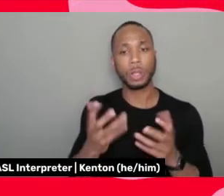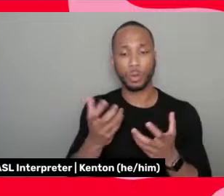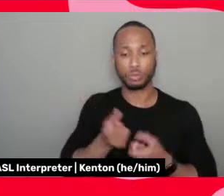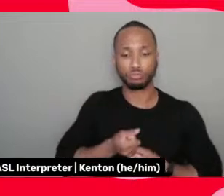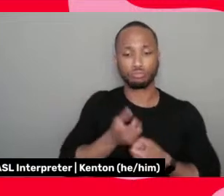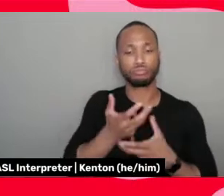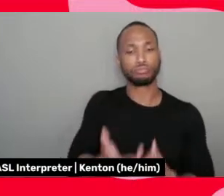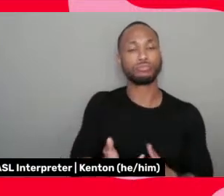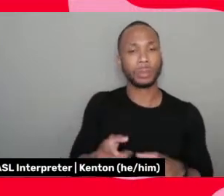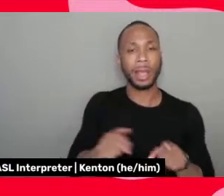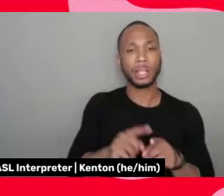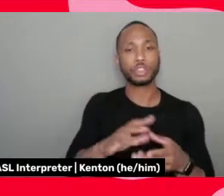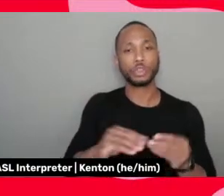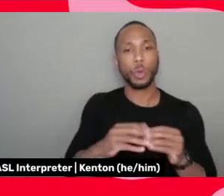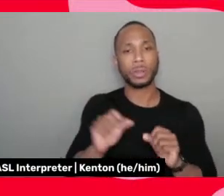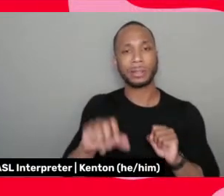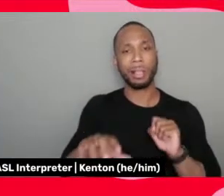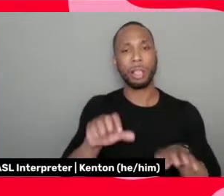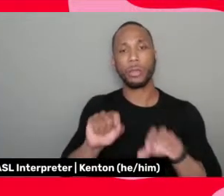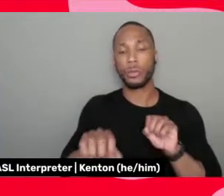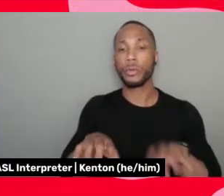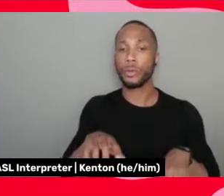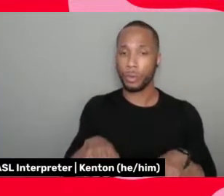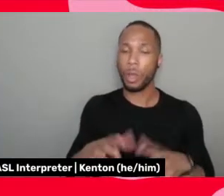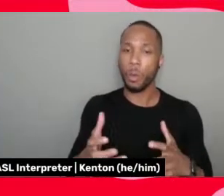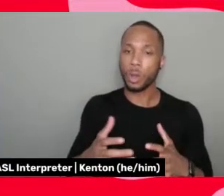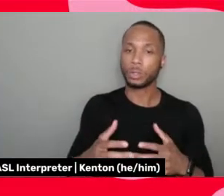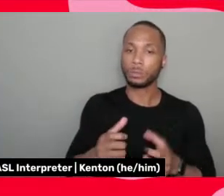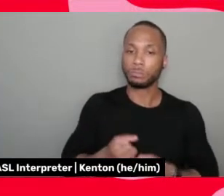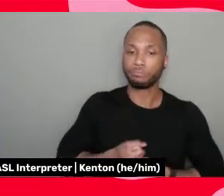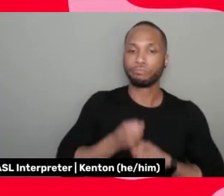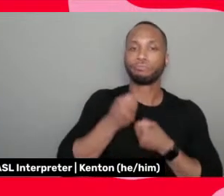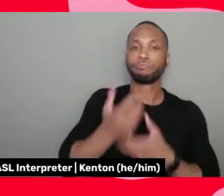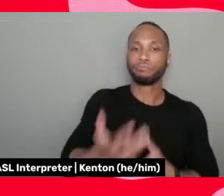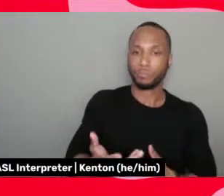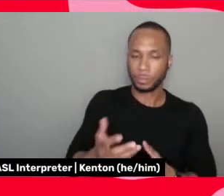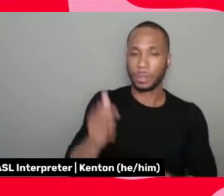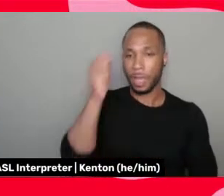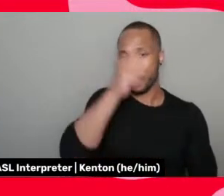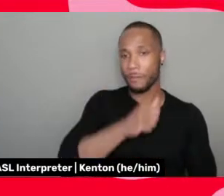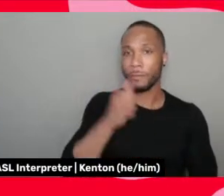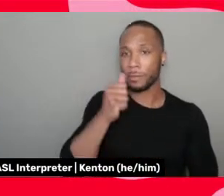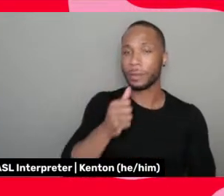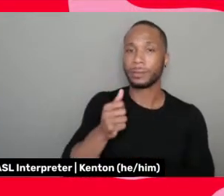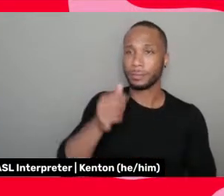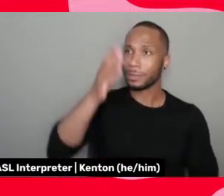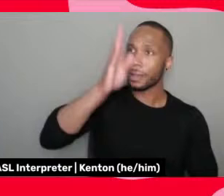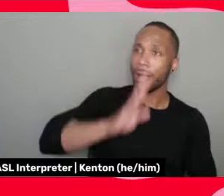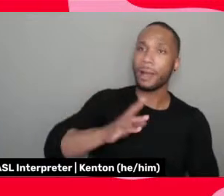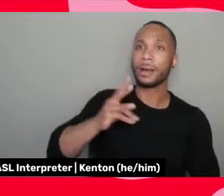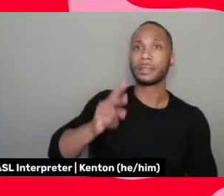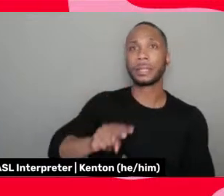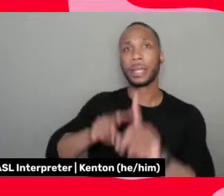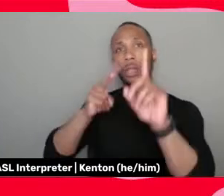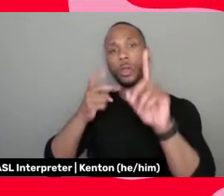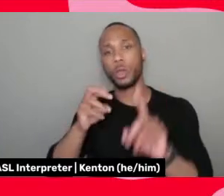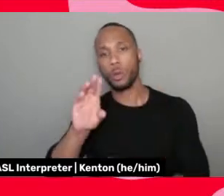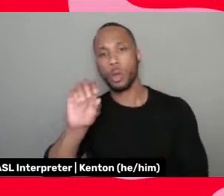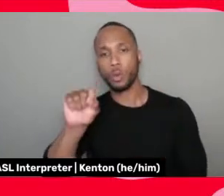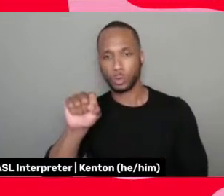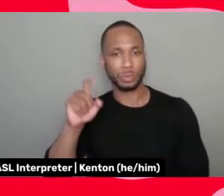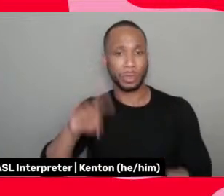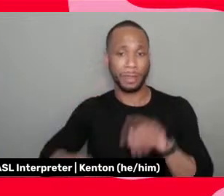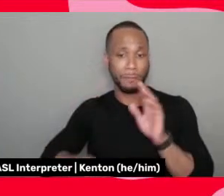storyteller. I want to tell the stories of the African gods and heroes because you can't find them anywhere in the